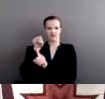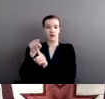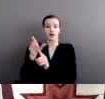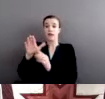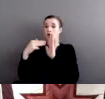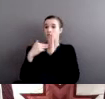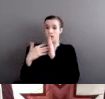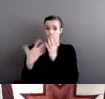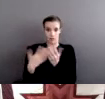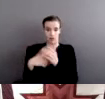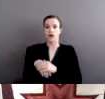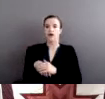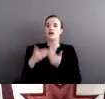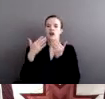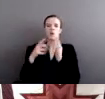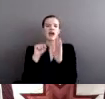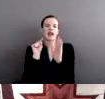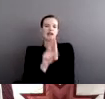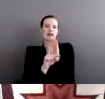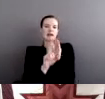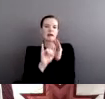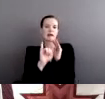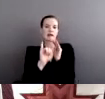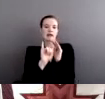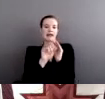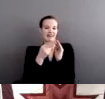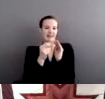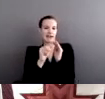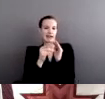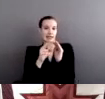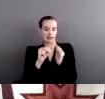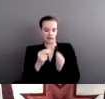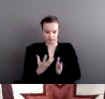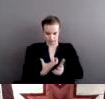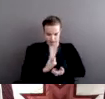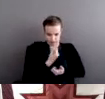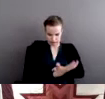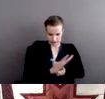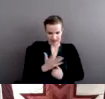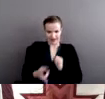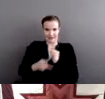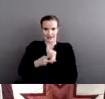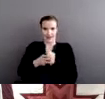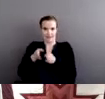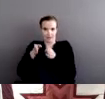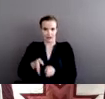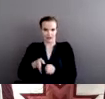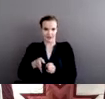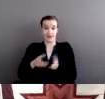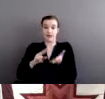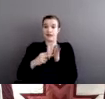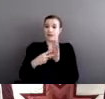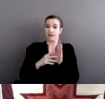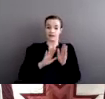And the idea was, again, to tell children that the Indian identity that they were born with was a